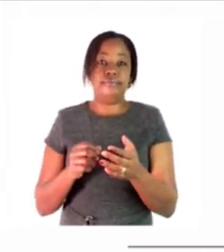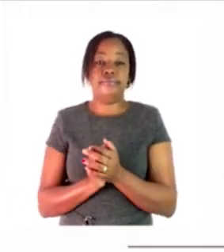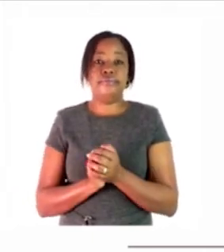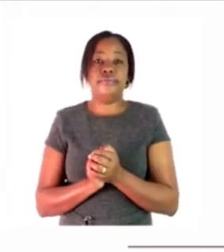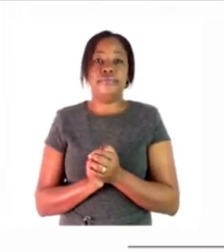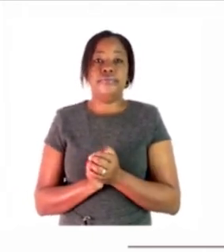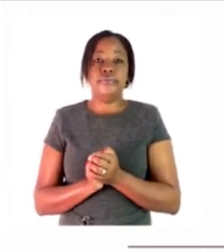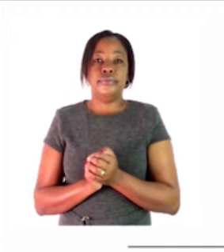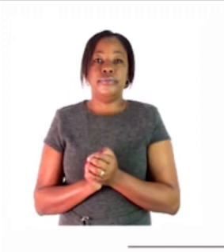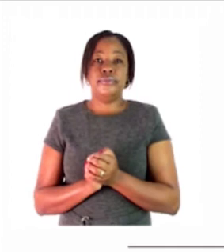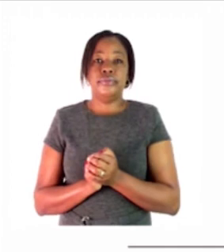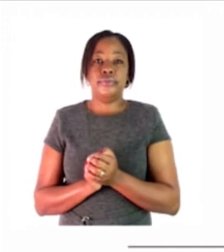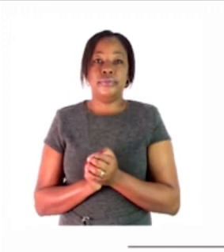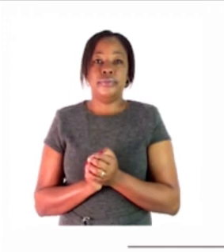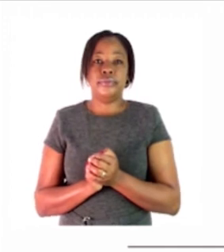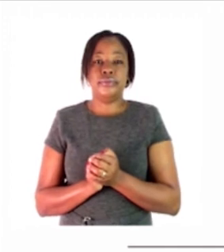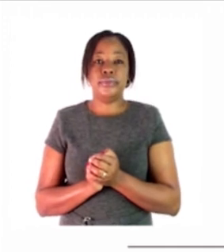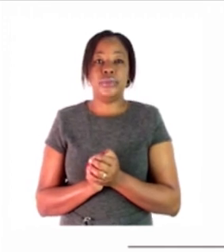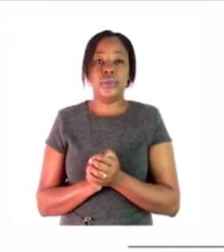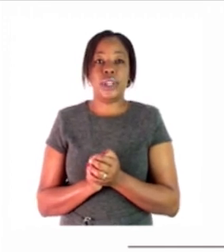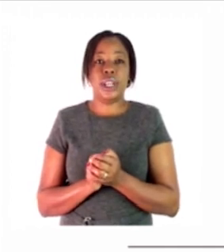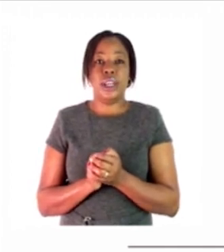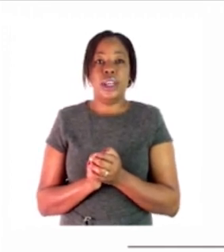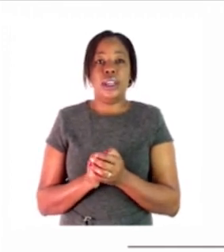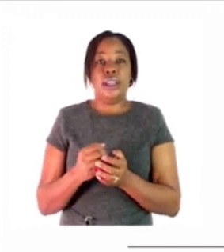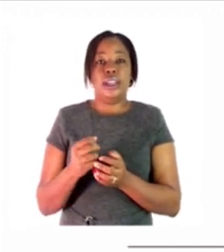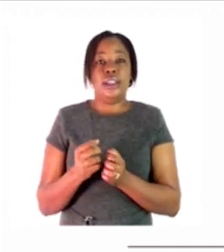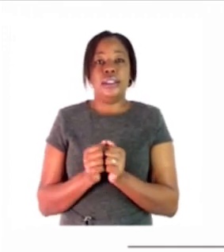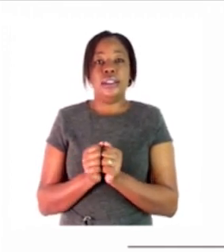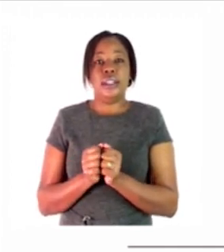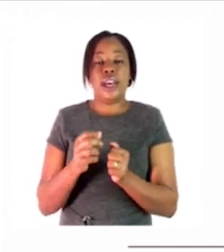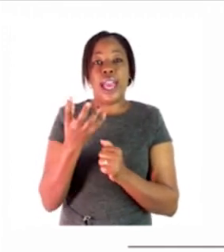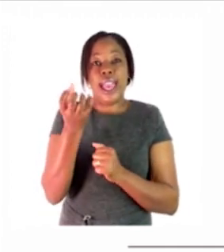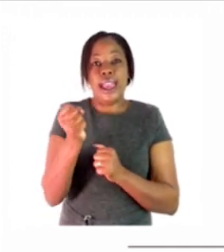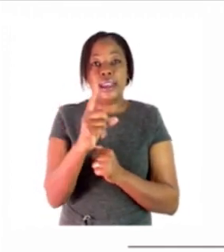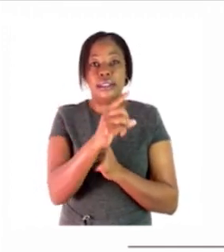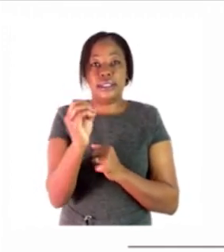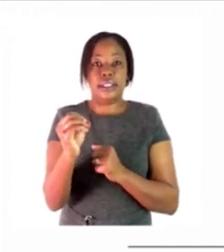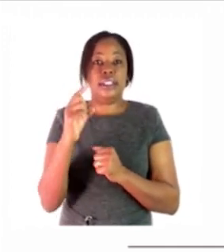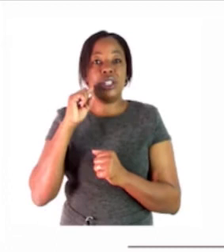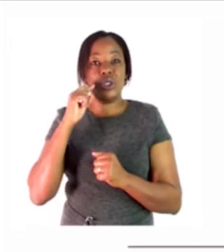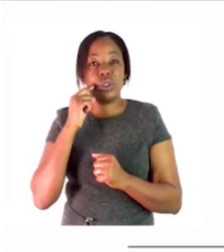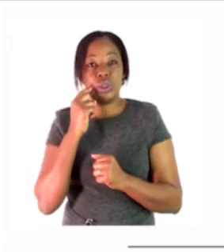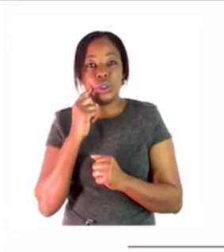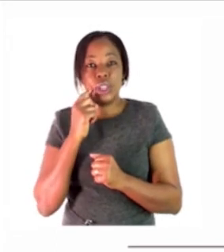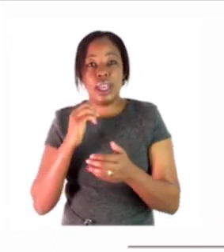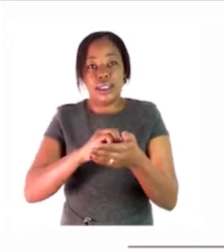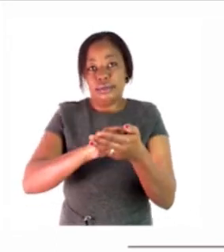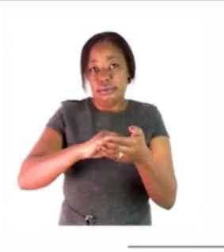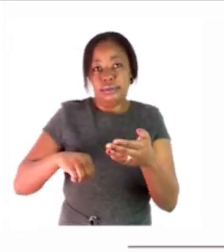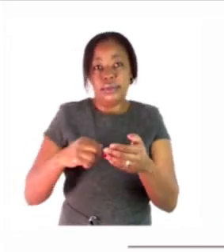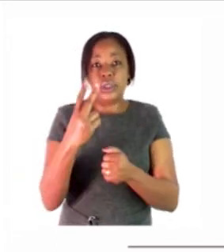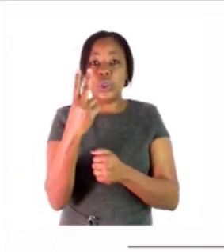away to minus if i have for example 10 sweets and i have to minus two